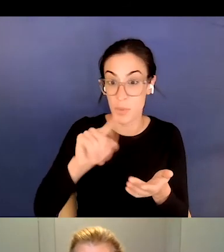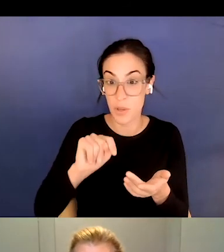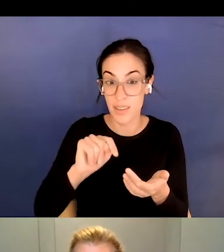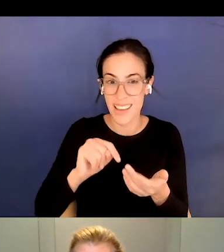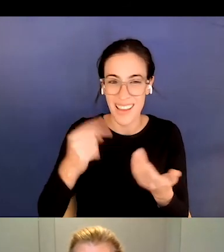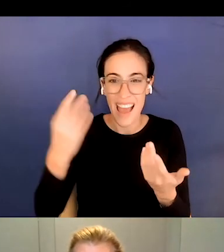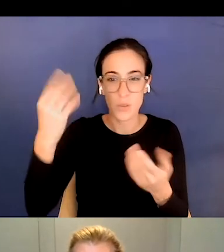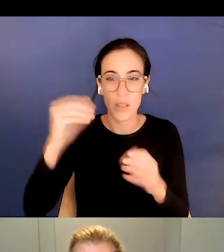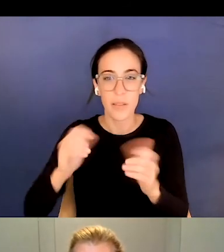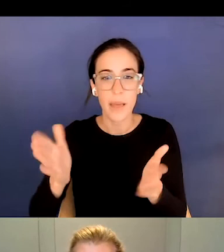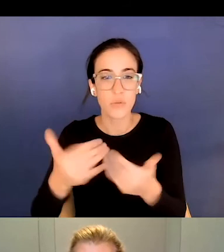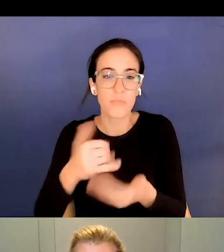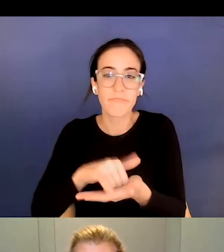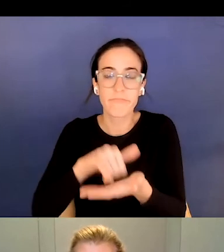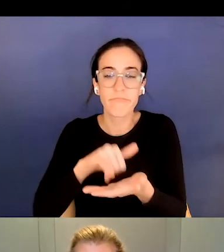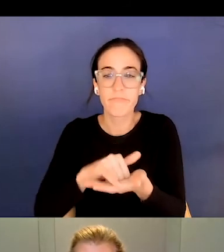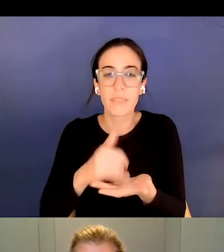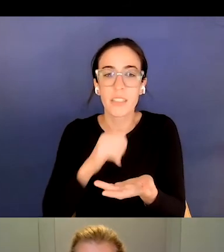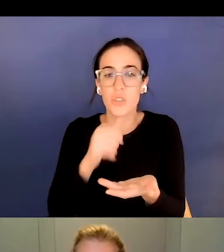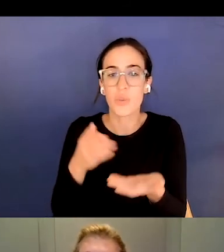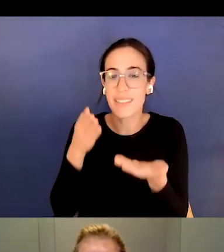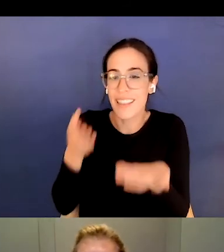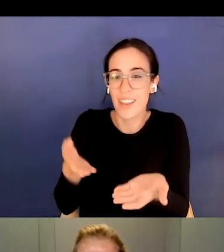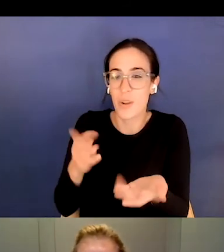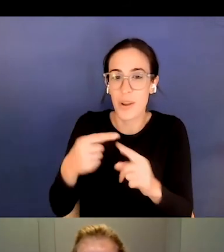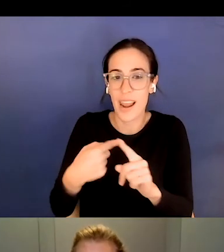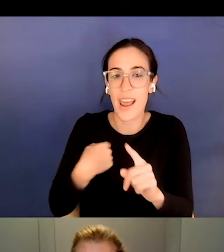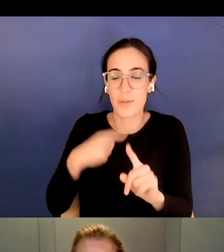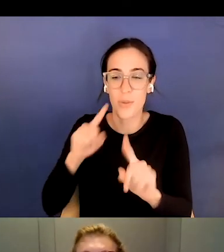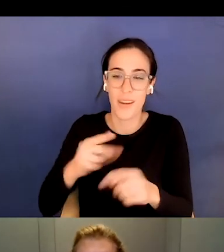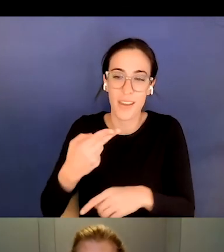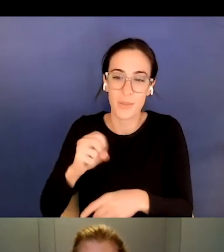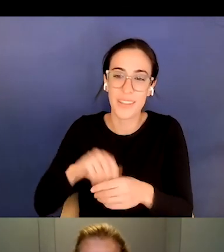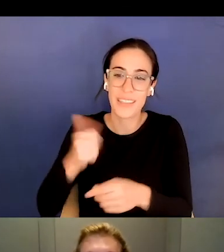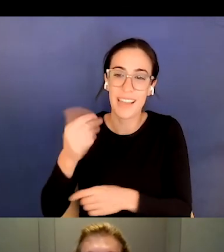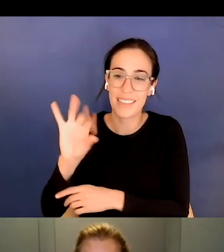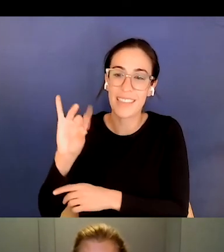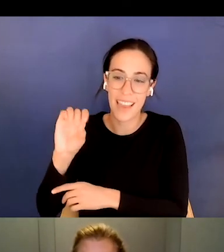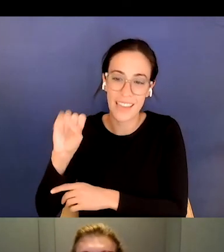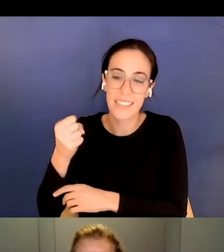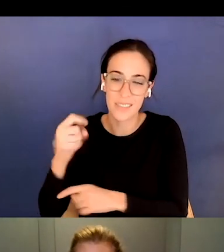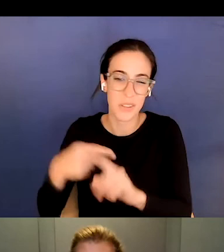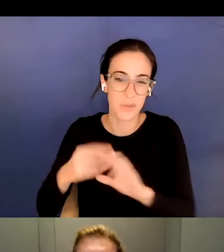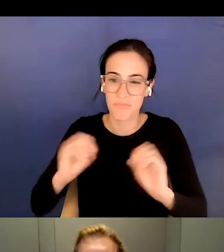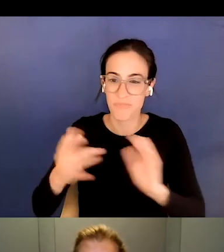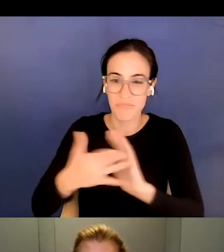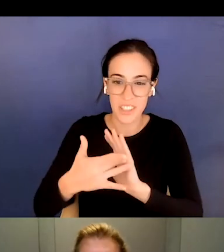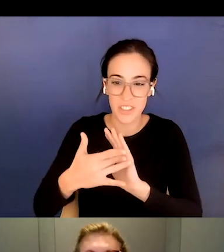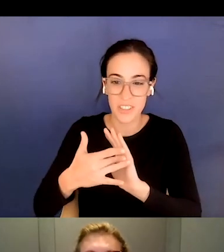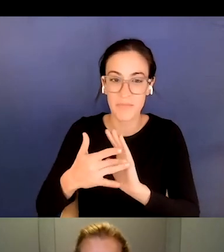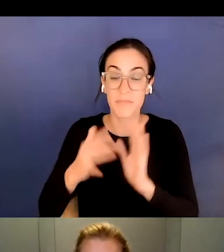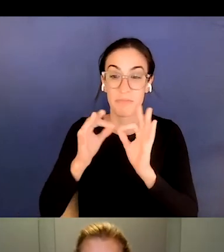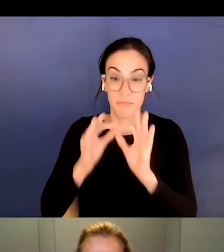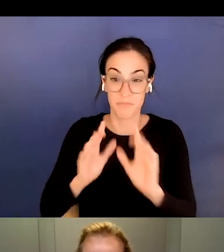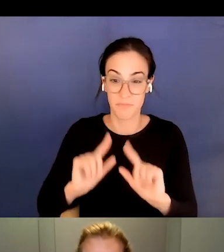classroom, because it just didn't exist where I was going to high school. And in the 1980s, where there just wasn't the technology. And now